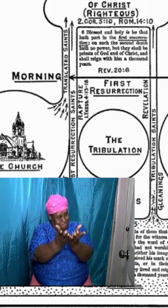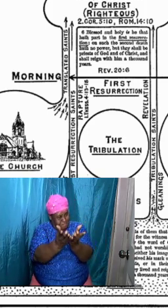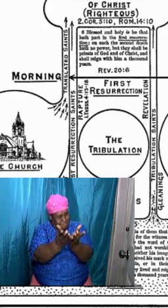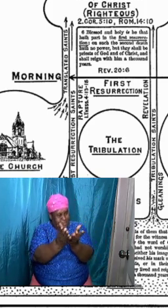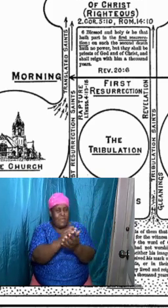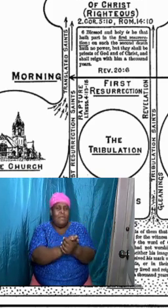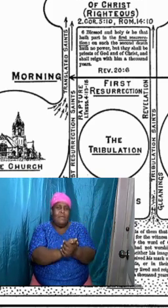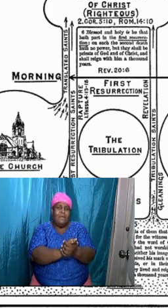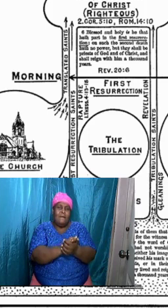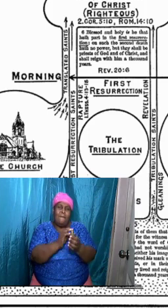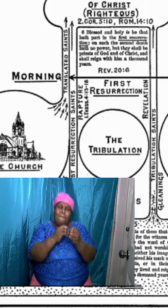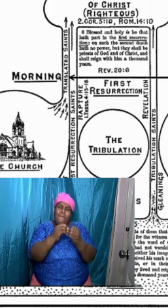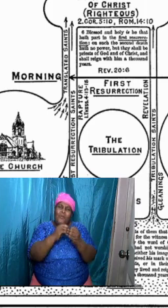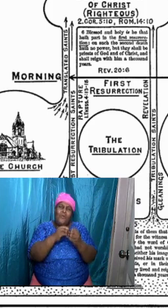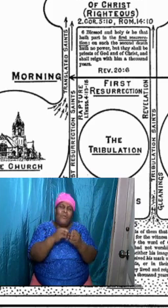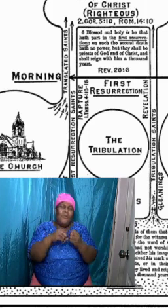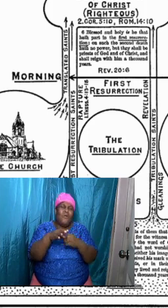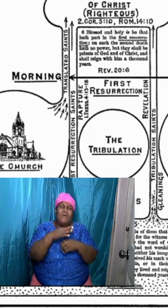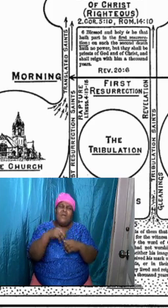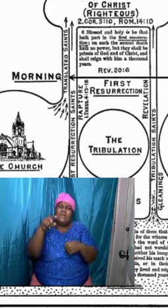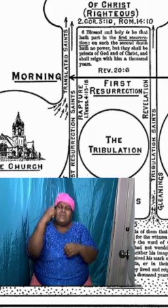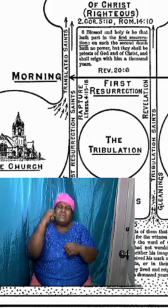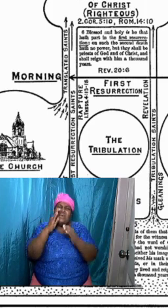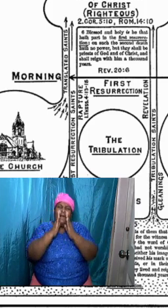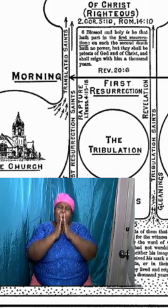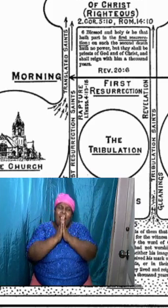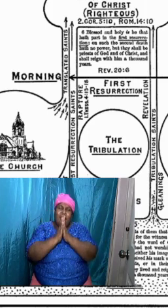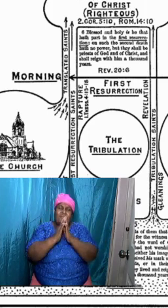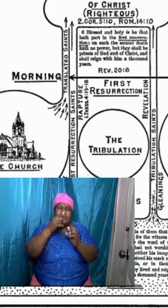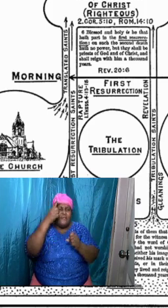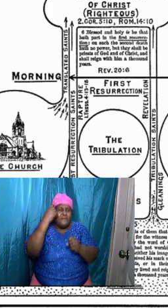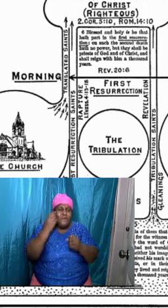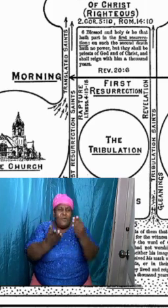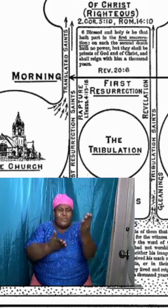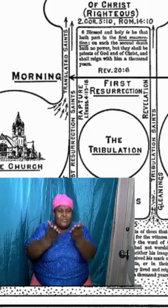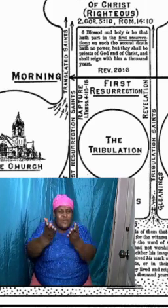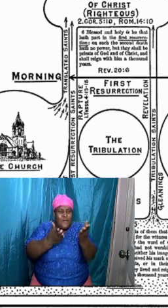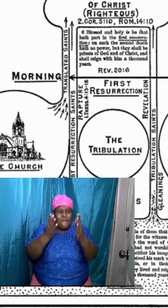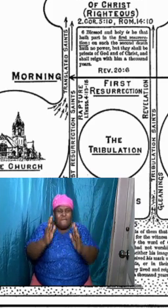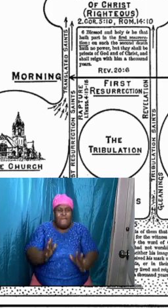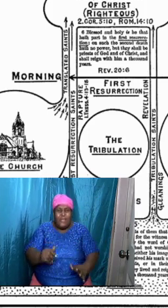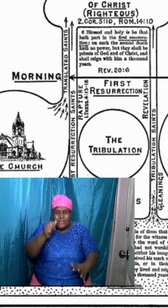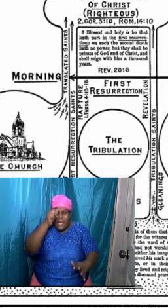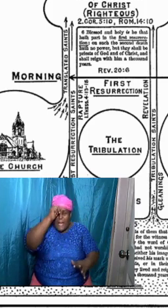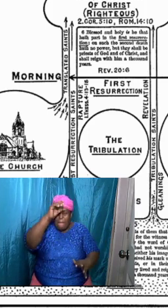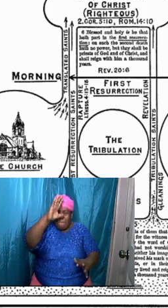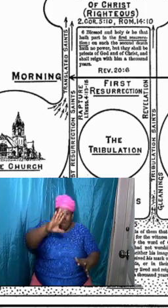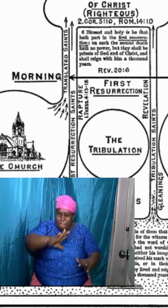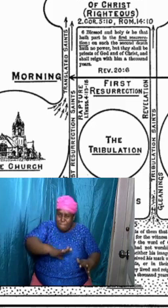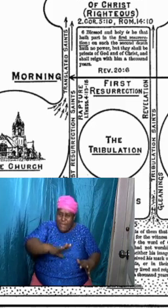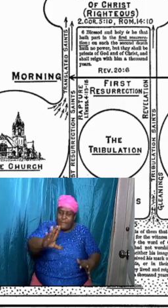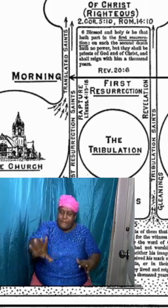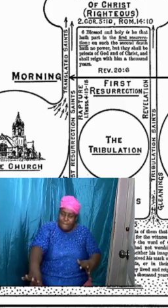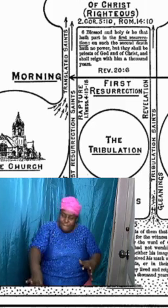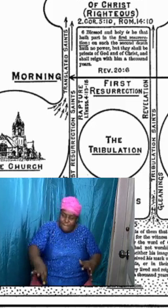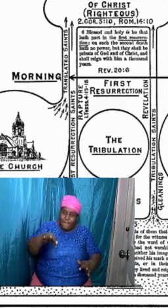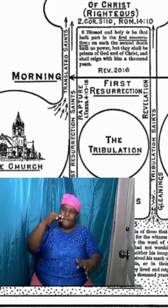Moreover, it is required in stewards that a man be found